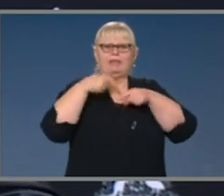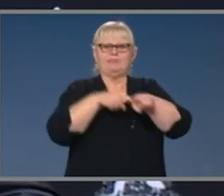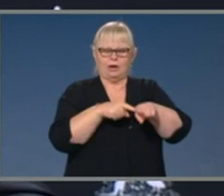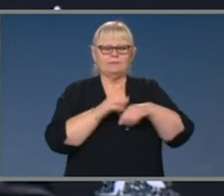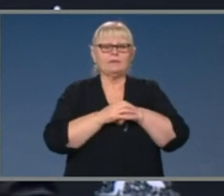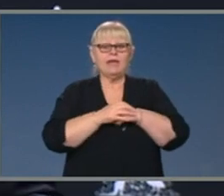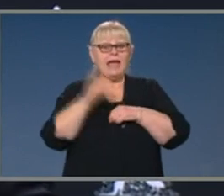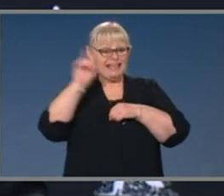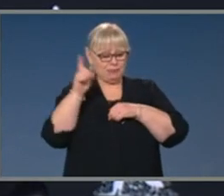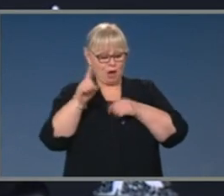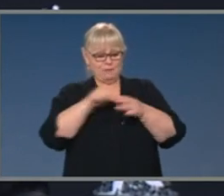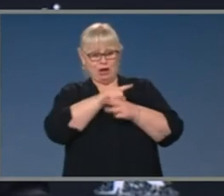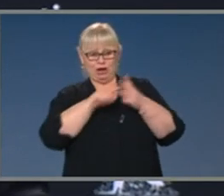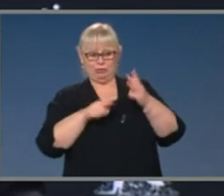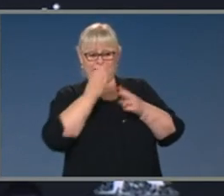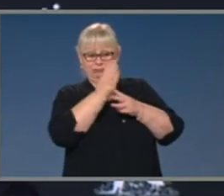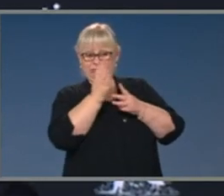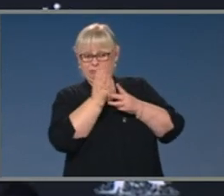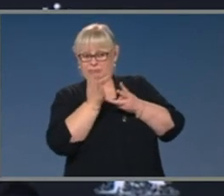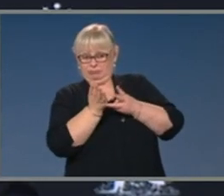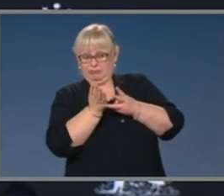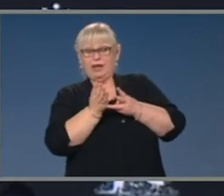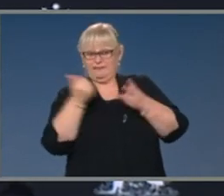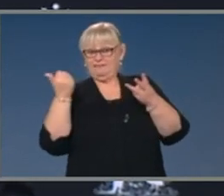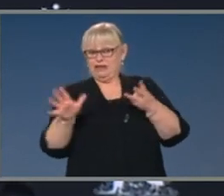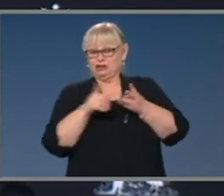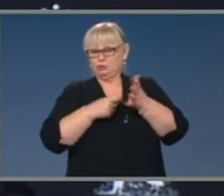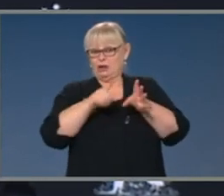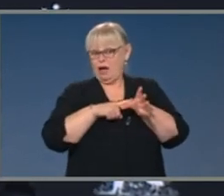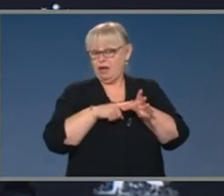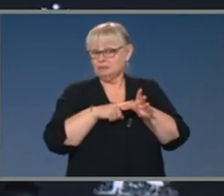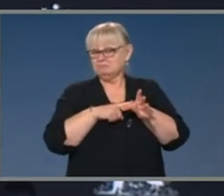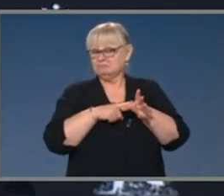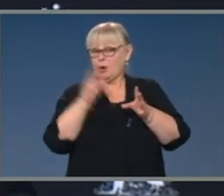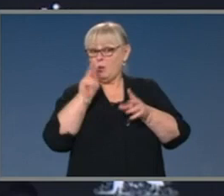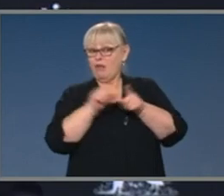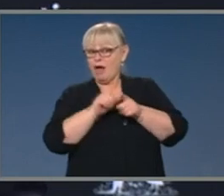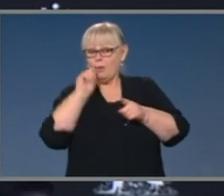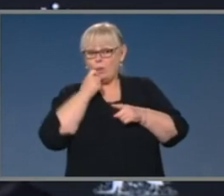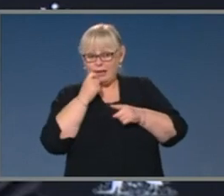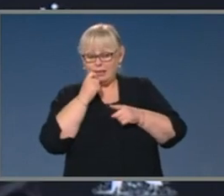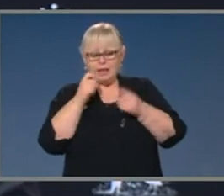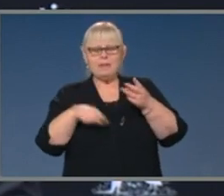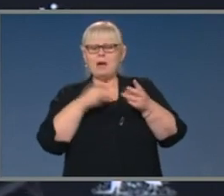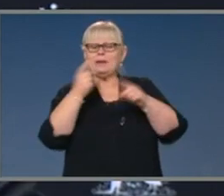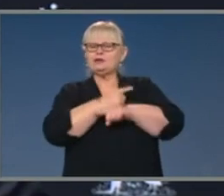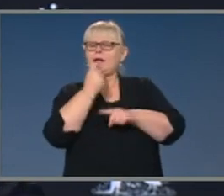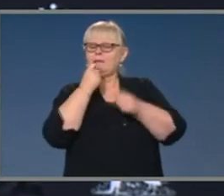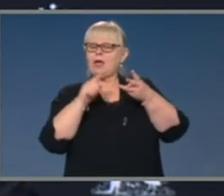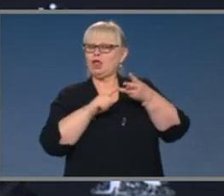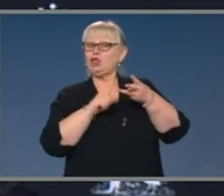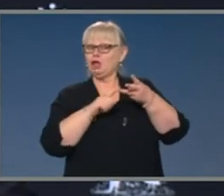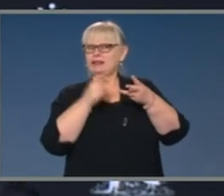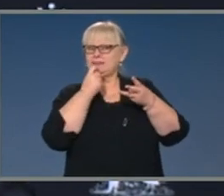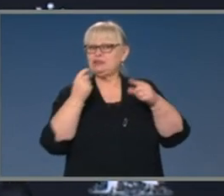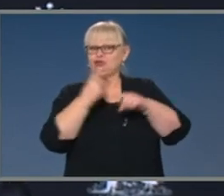completed in July. And today we made some important decisions to change elements of that third step. The first of